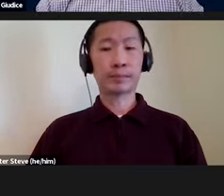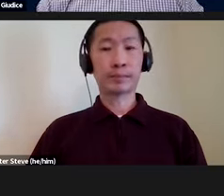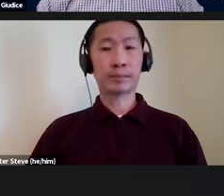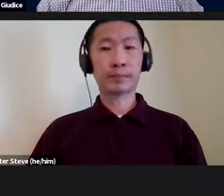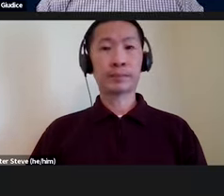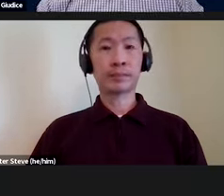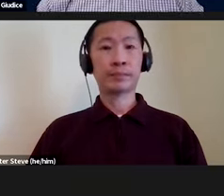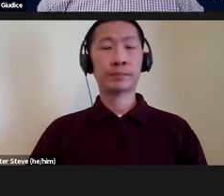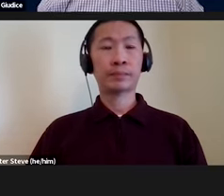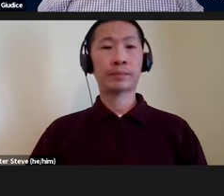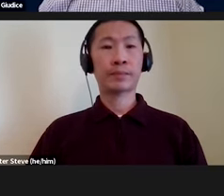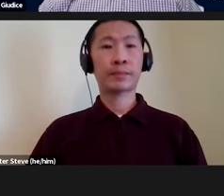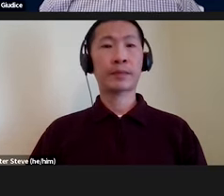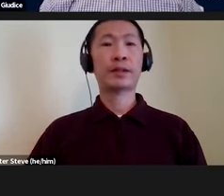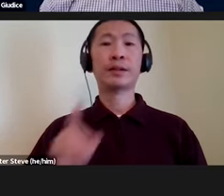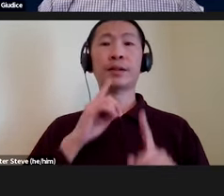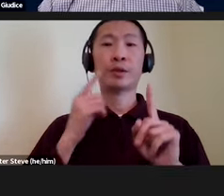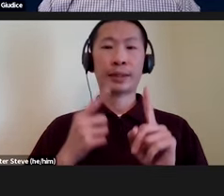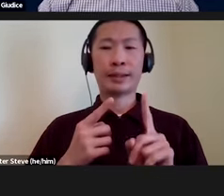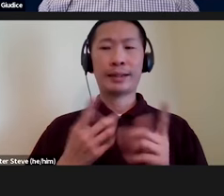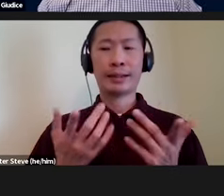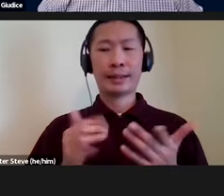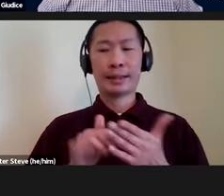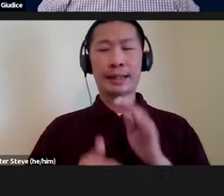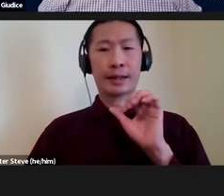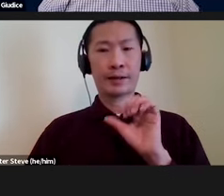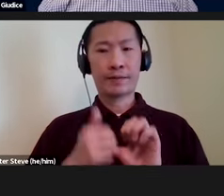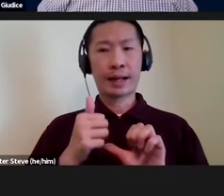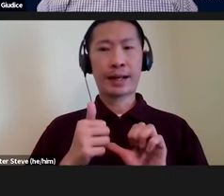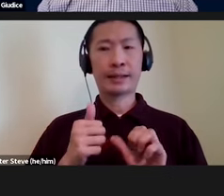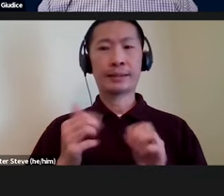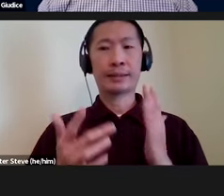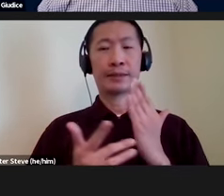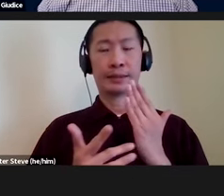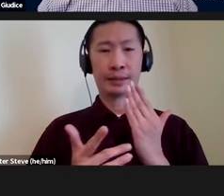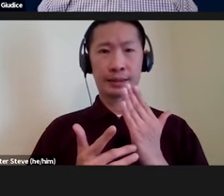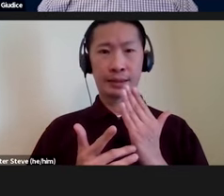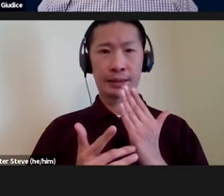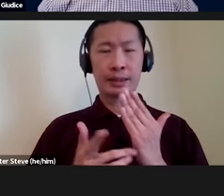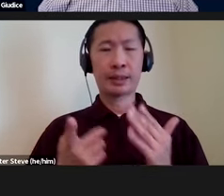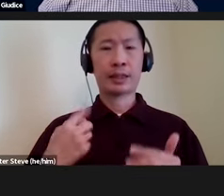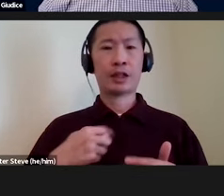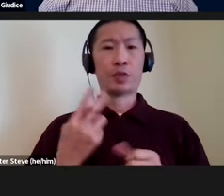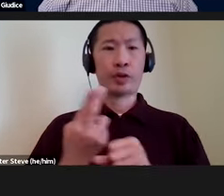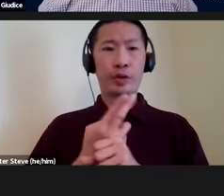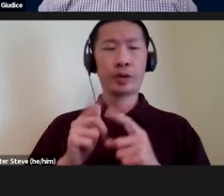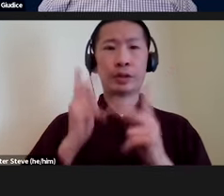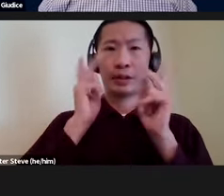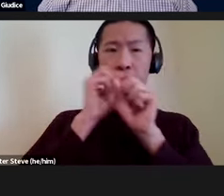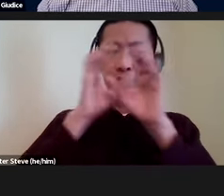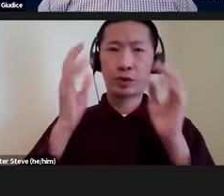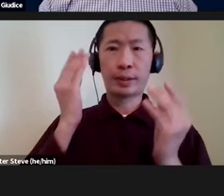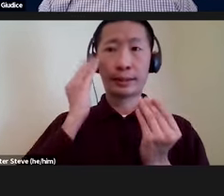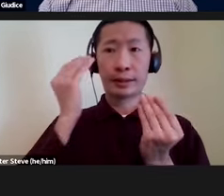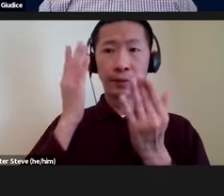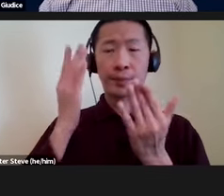So, the reality, however, is that the vast majority of technology that we use to visualize information